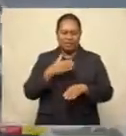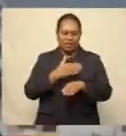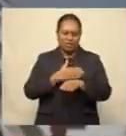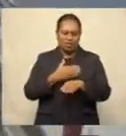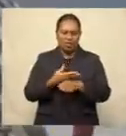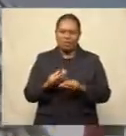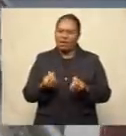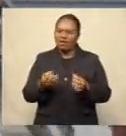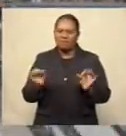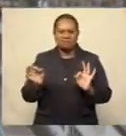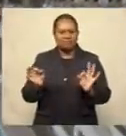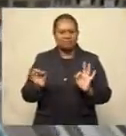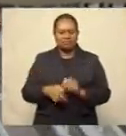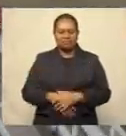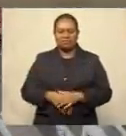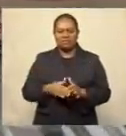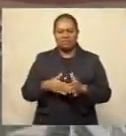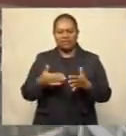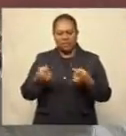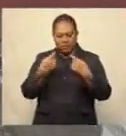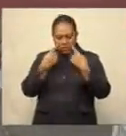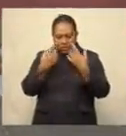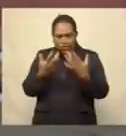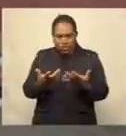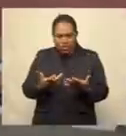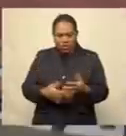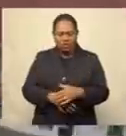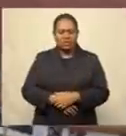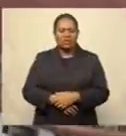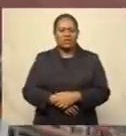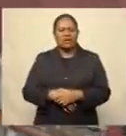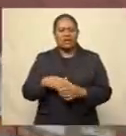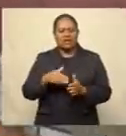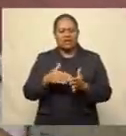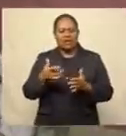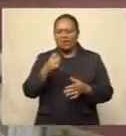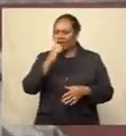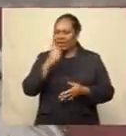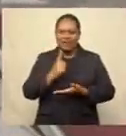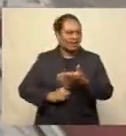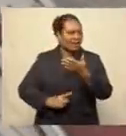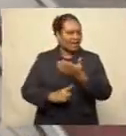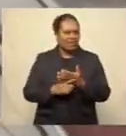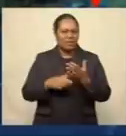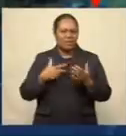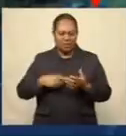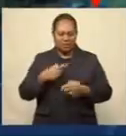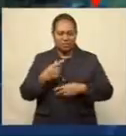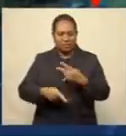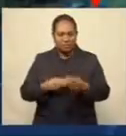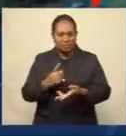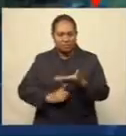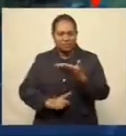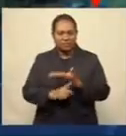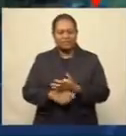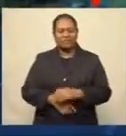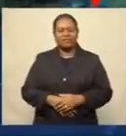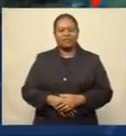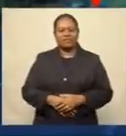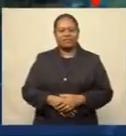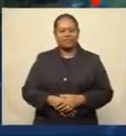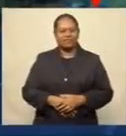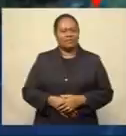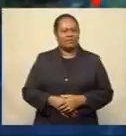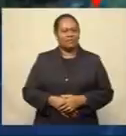humanity needs to shine through under these circumstances. An eviction can't happen without due process. Arbitrary eviction or